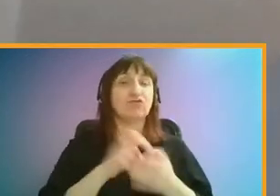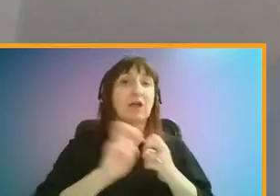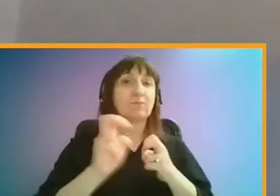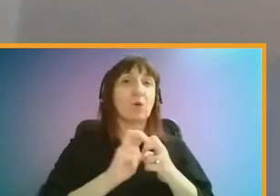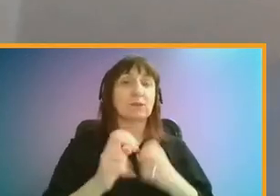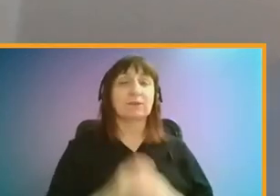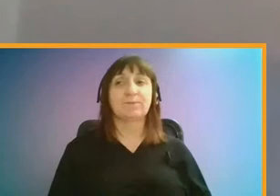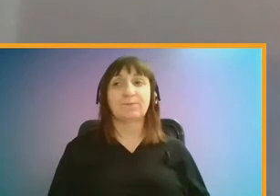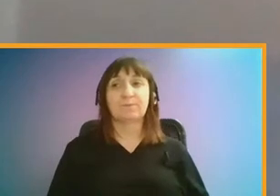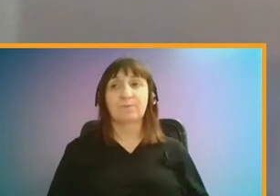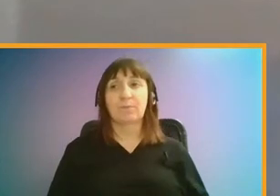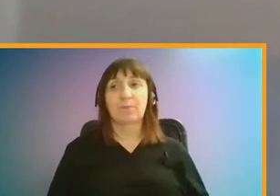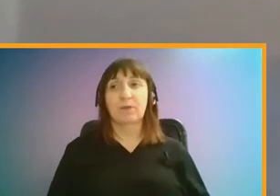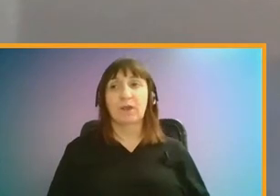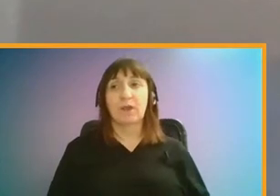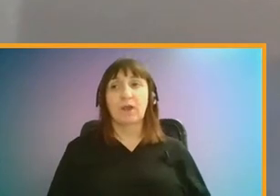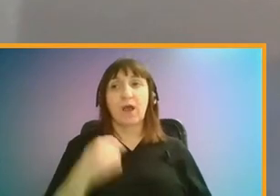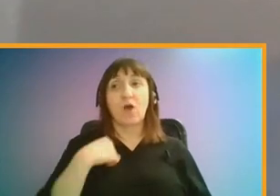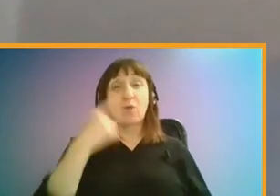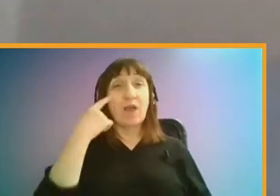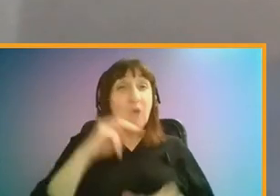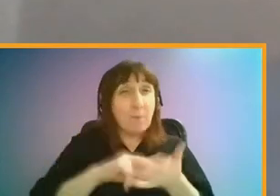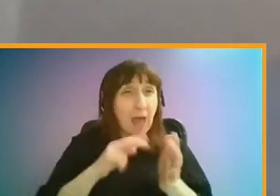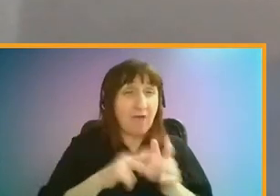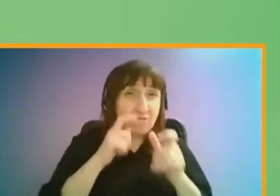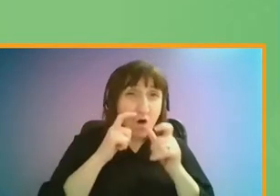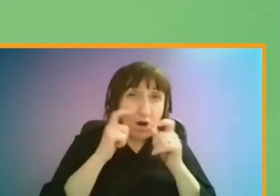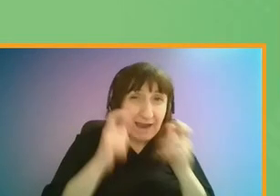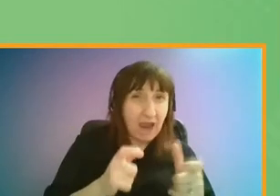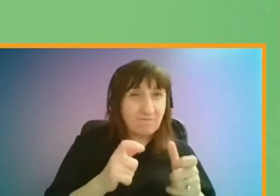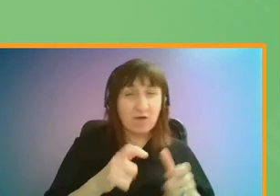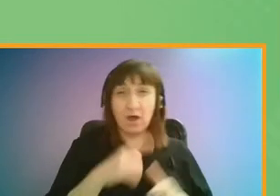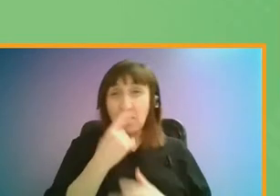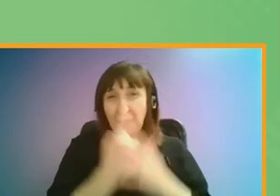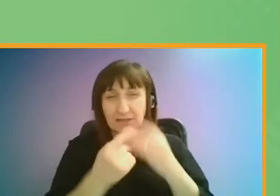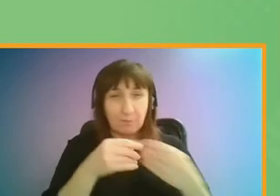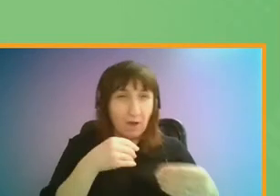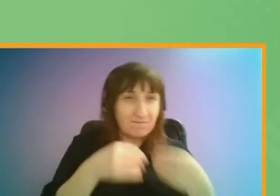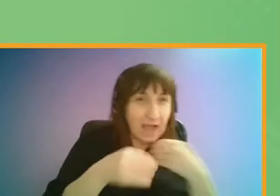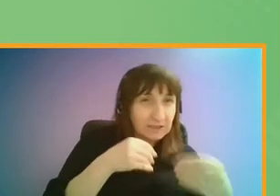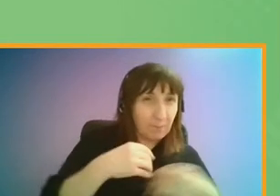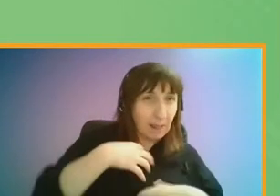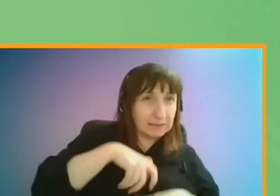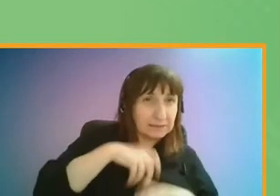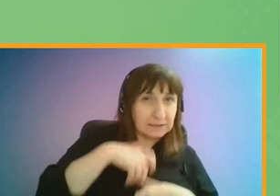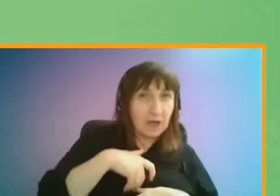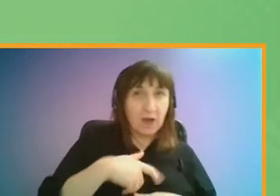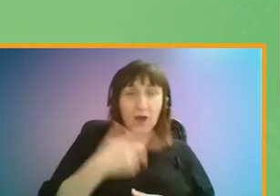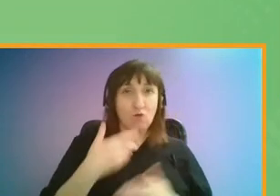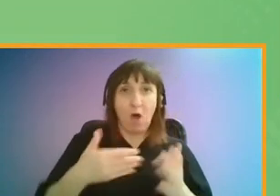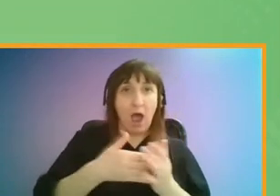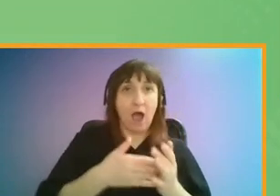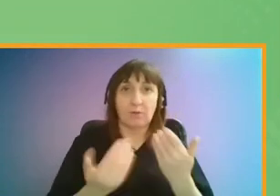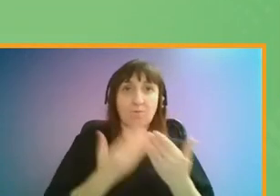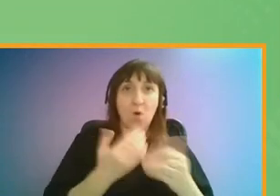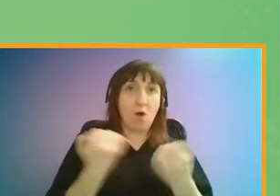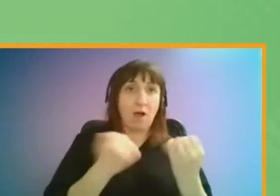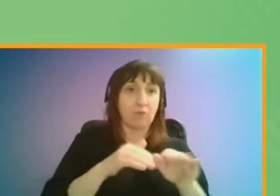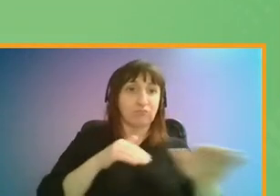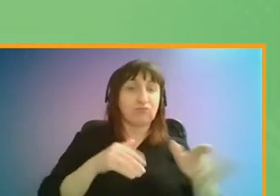We think that if personalised transport is planned for carefully, it will allow for individual flexibility without adding to car traffic on the roads.